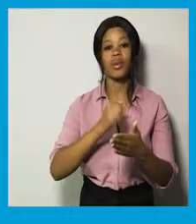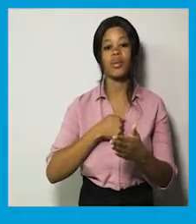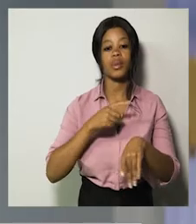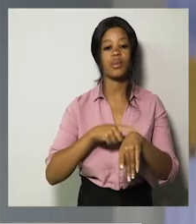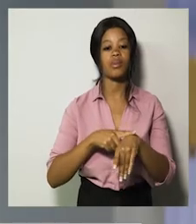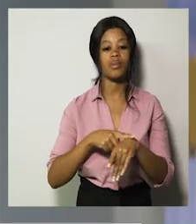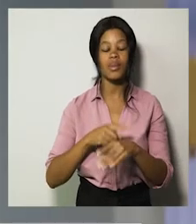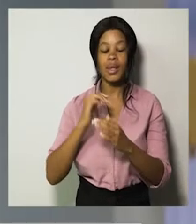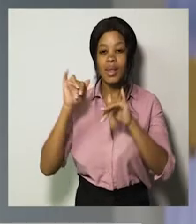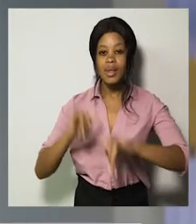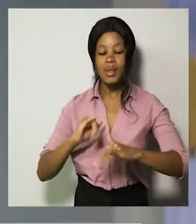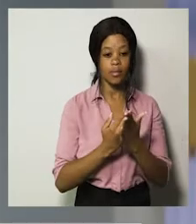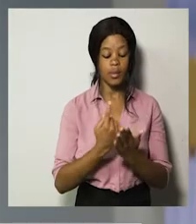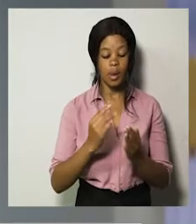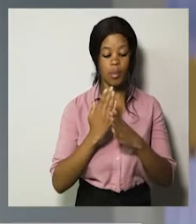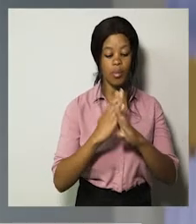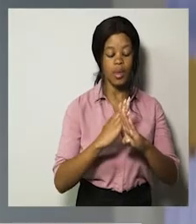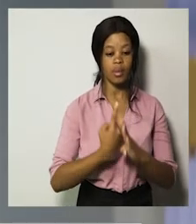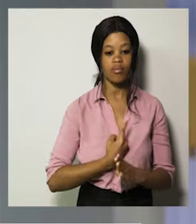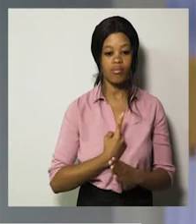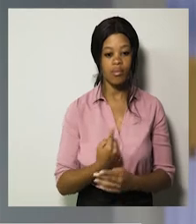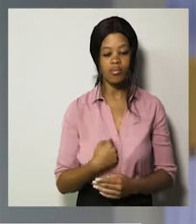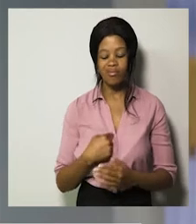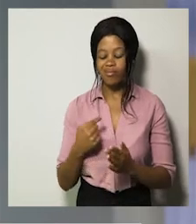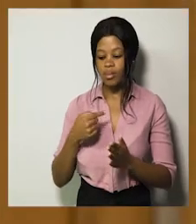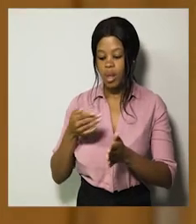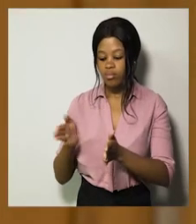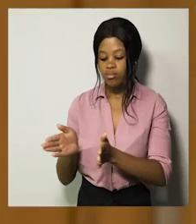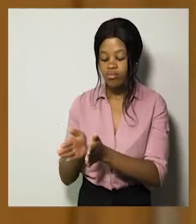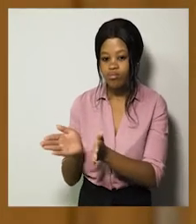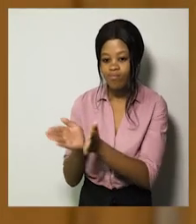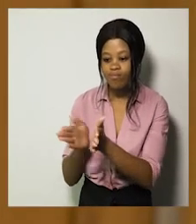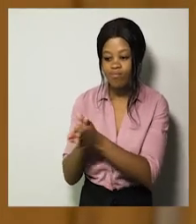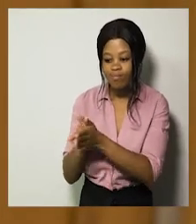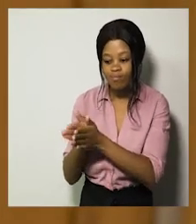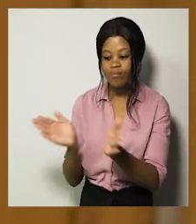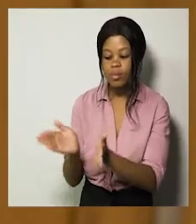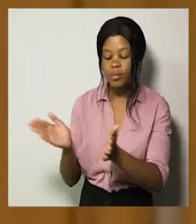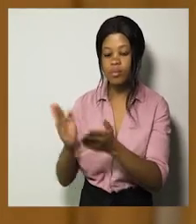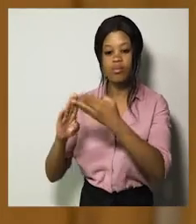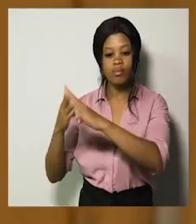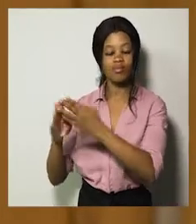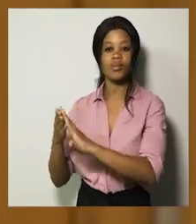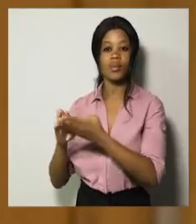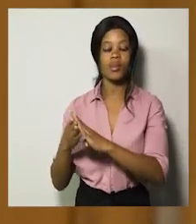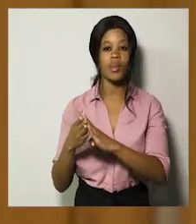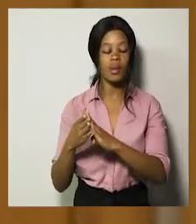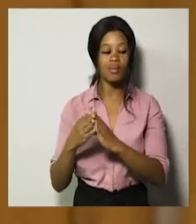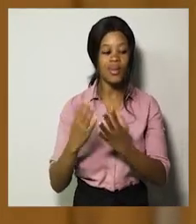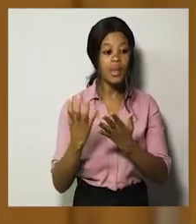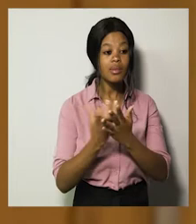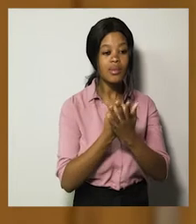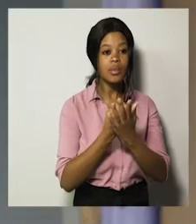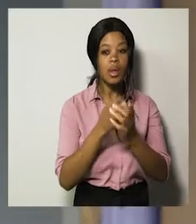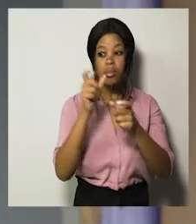I would like to really encourage the community at large to you know take everybody that they come across with